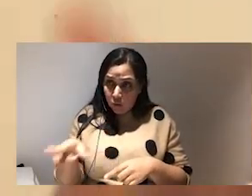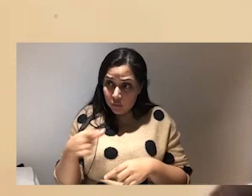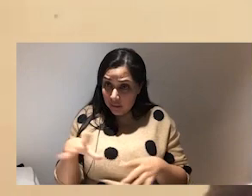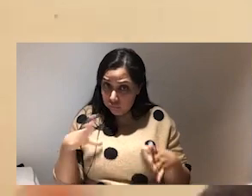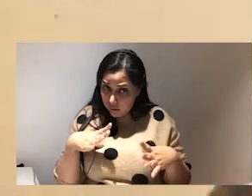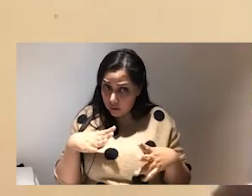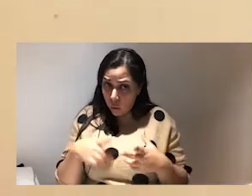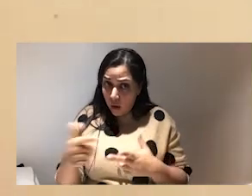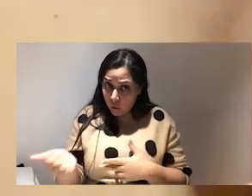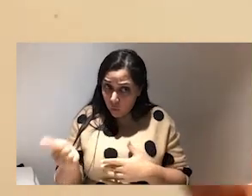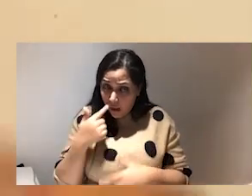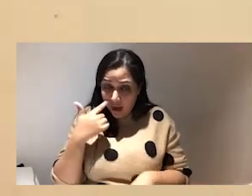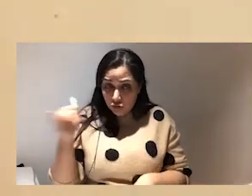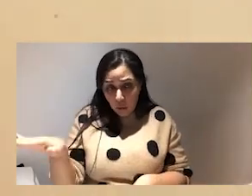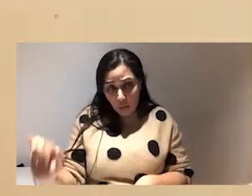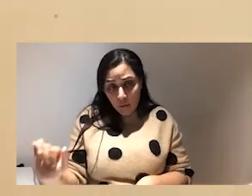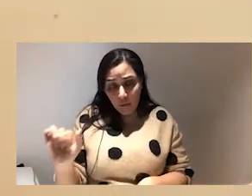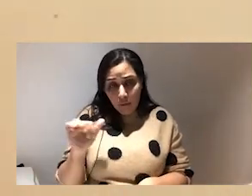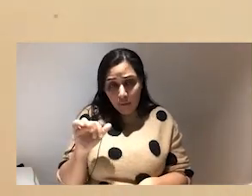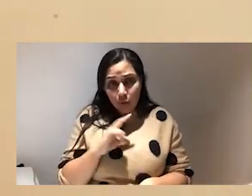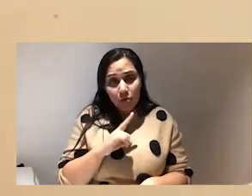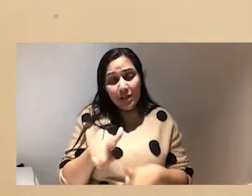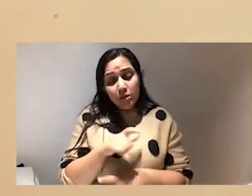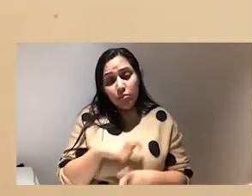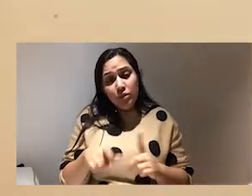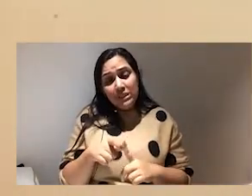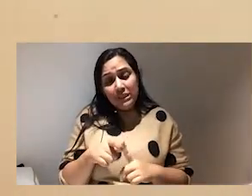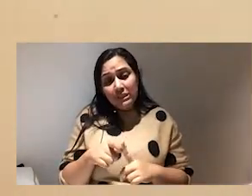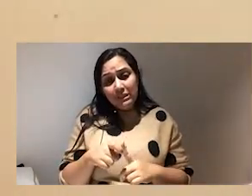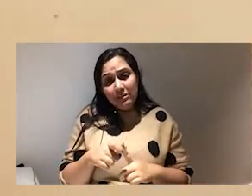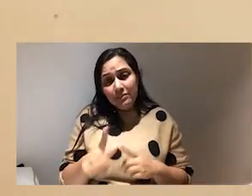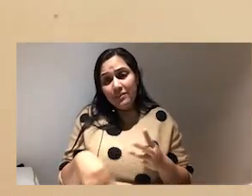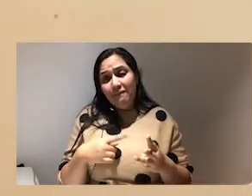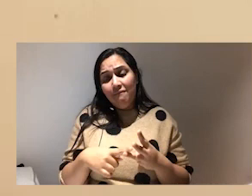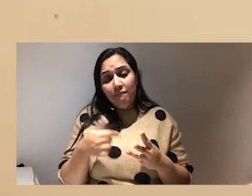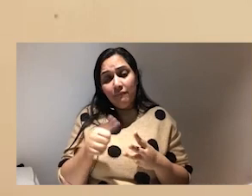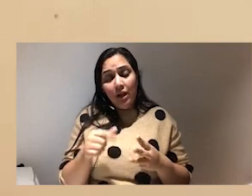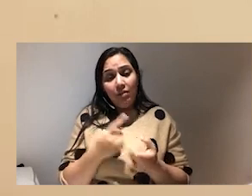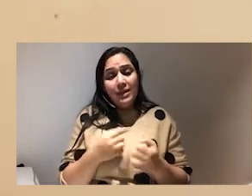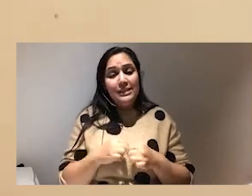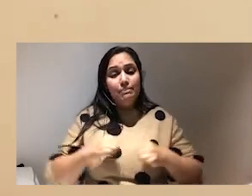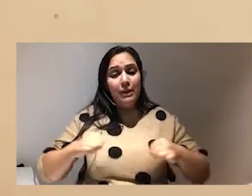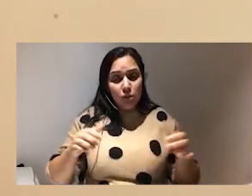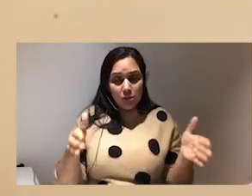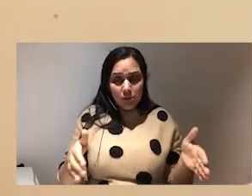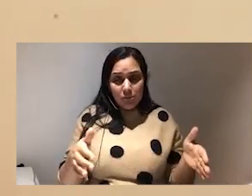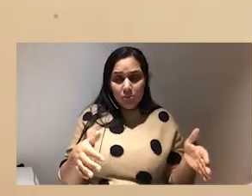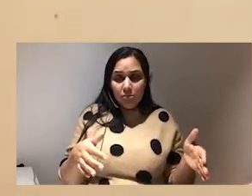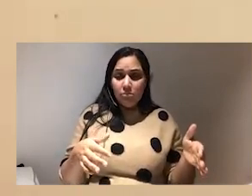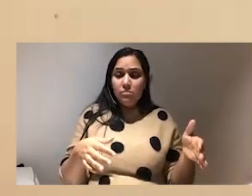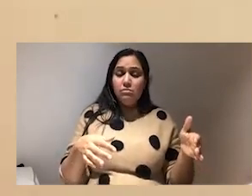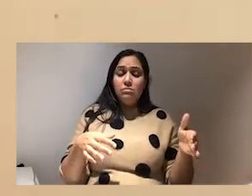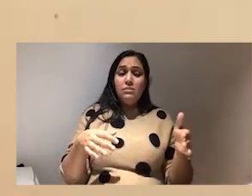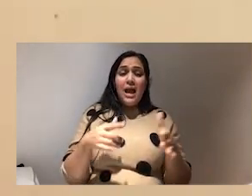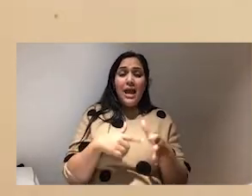break or like are you okay like i think that's that's community and then the final thing is spaciousness because the ai